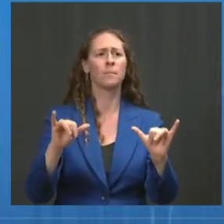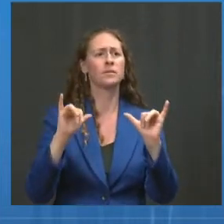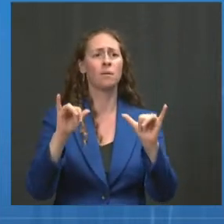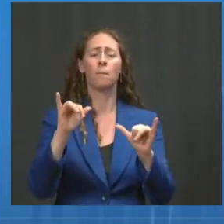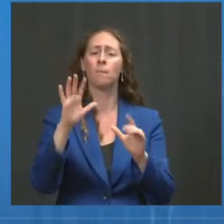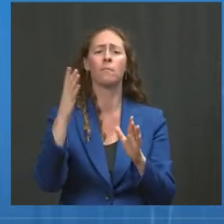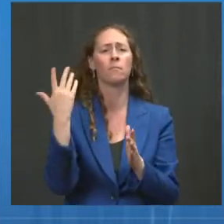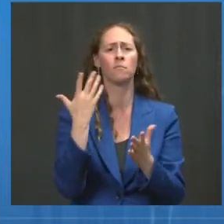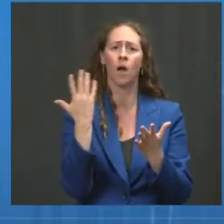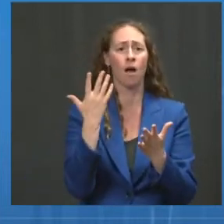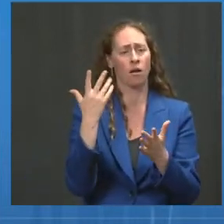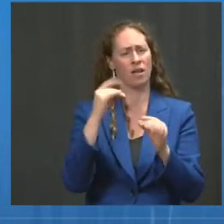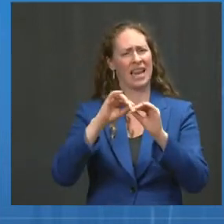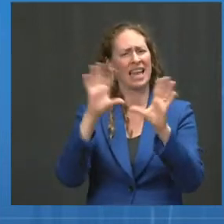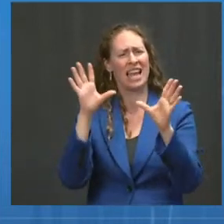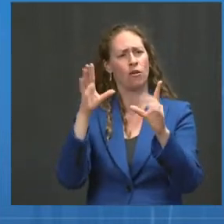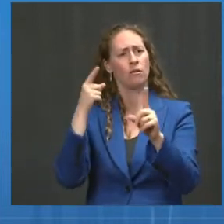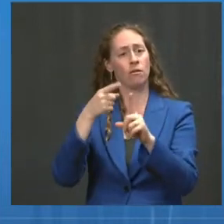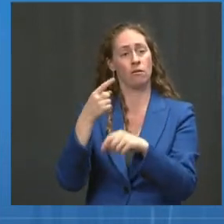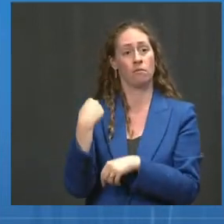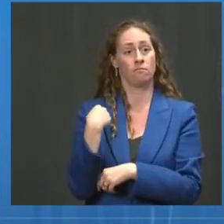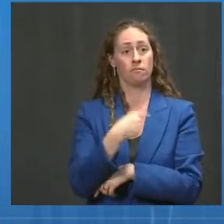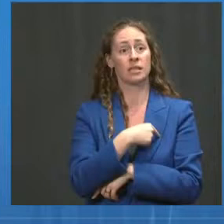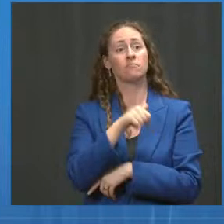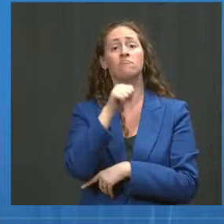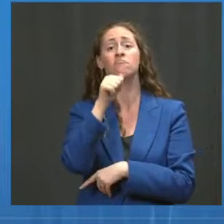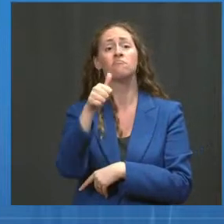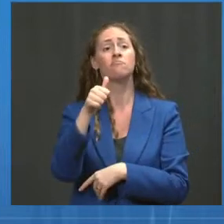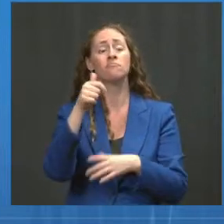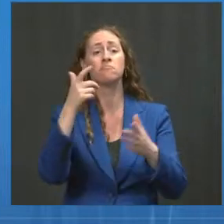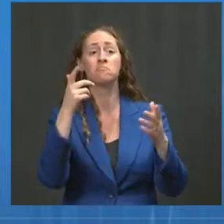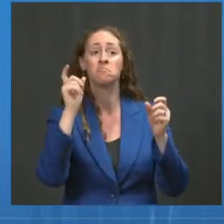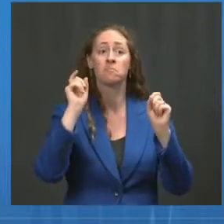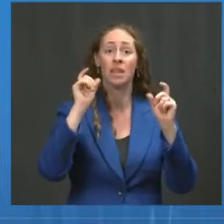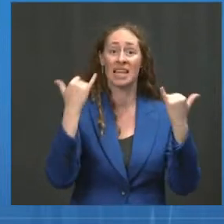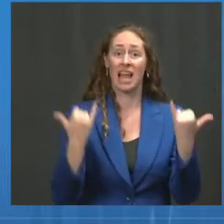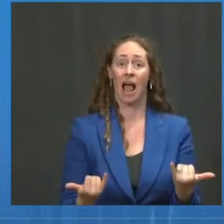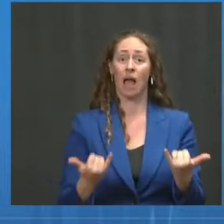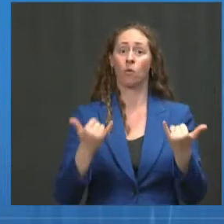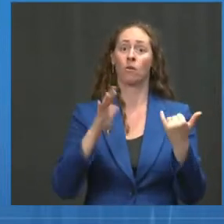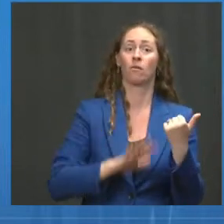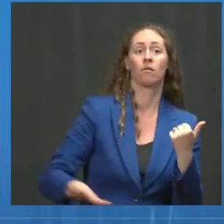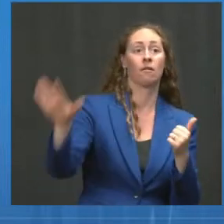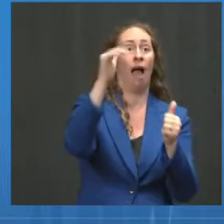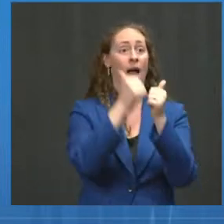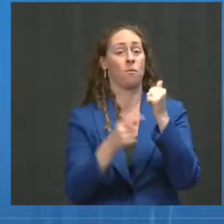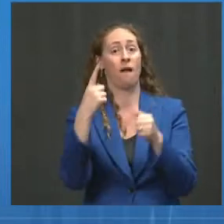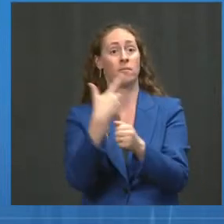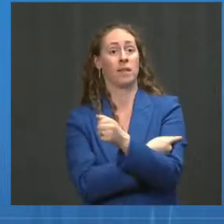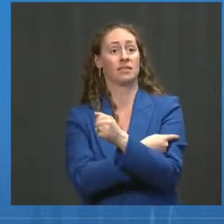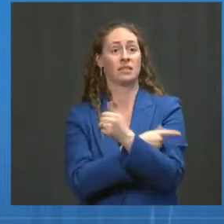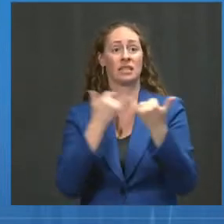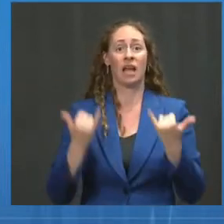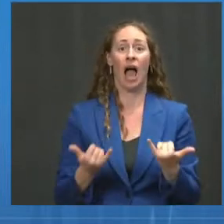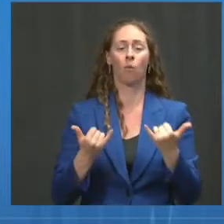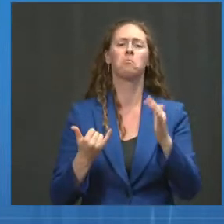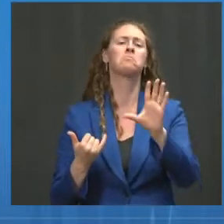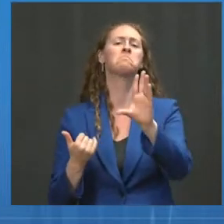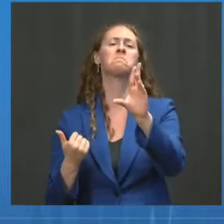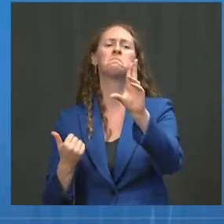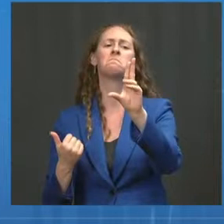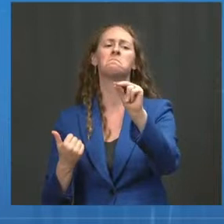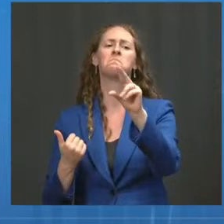that the general population needs booster shots today. That was true yesterday. It was true five days ago. was true a few weeks ago.